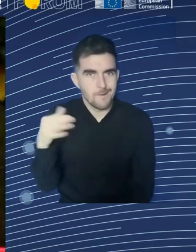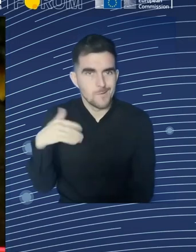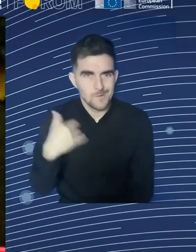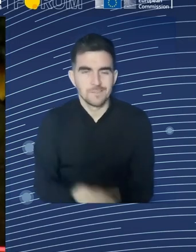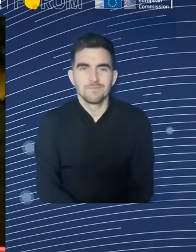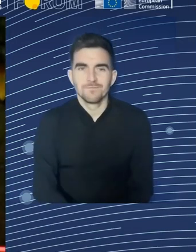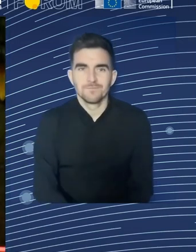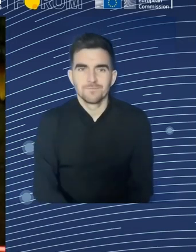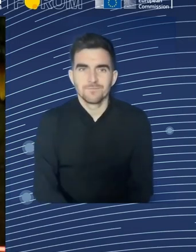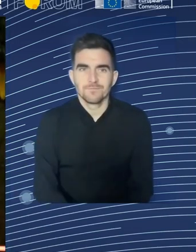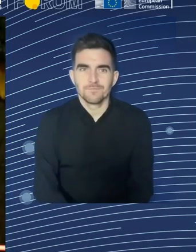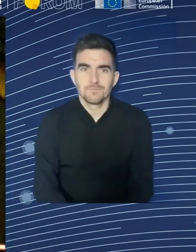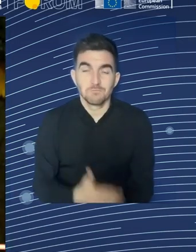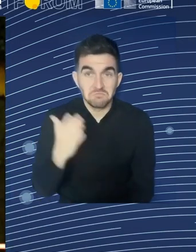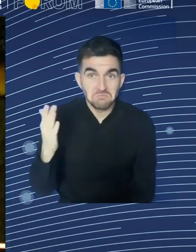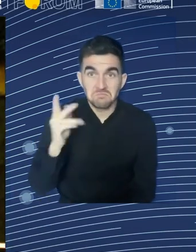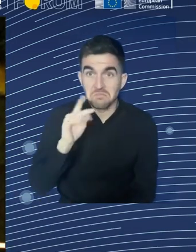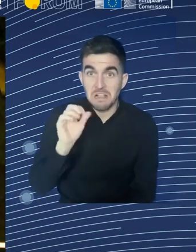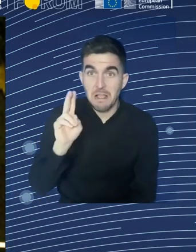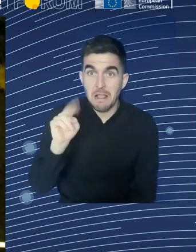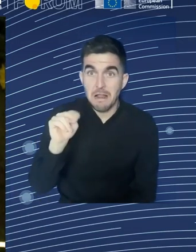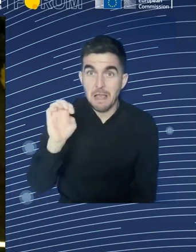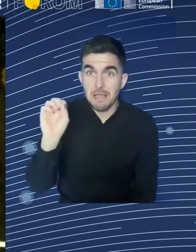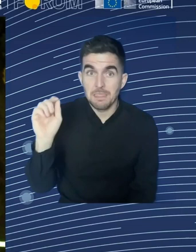I don't know if I have courage enough to do that.